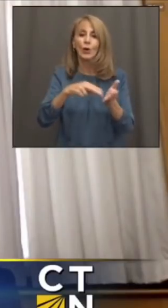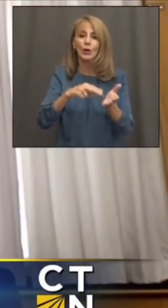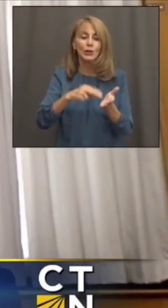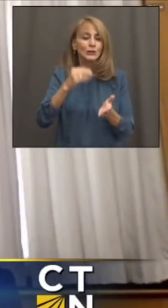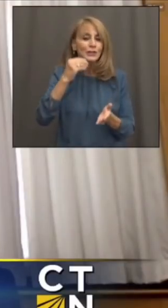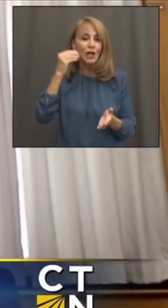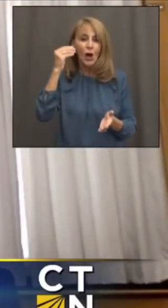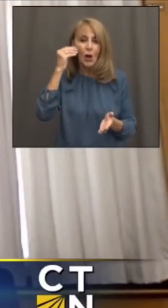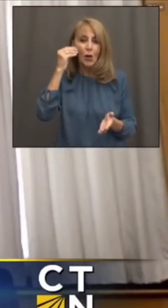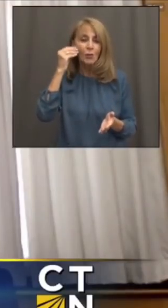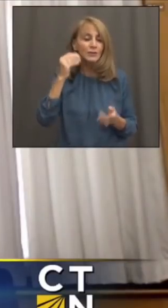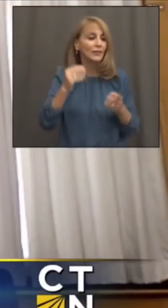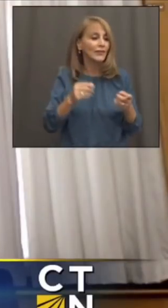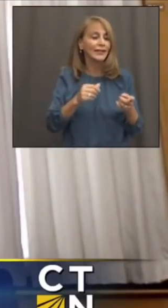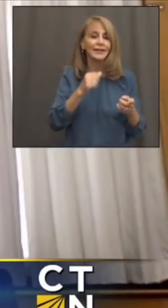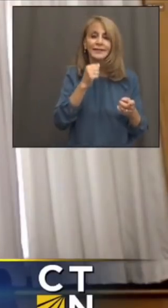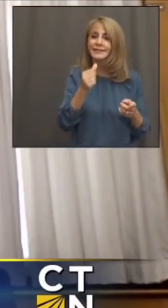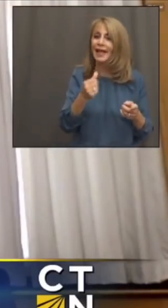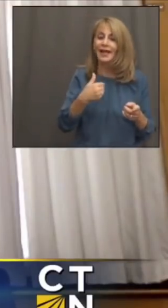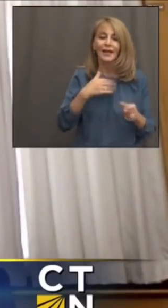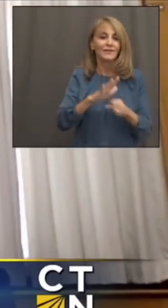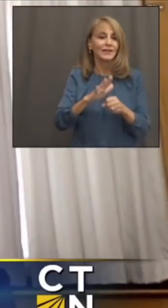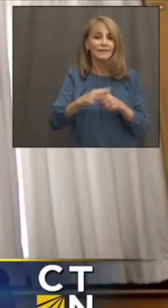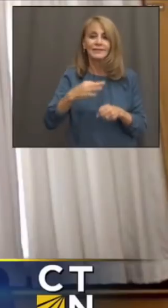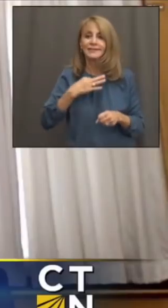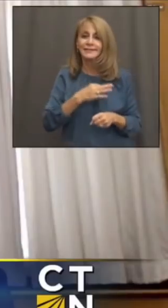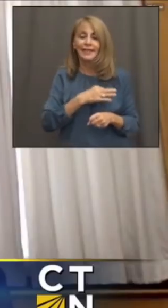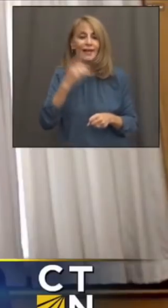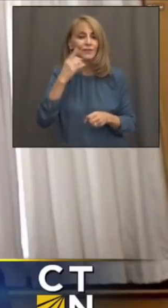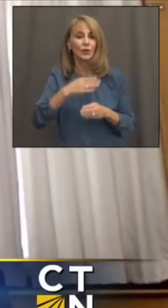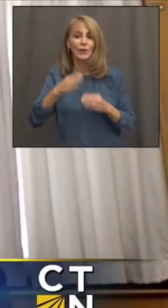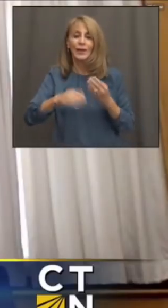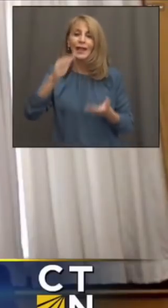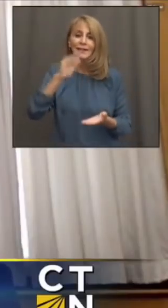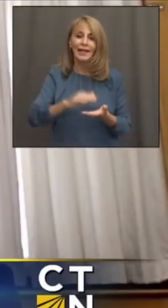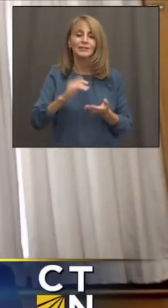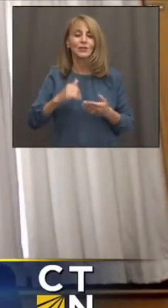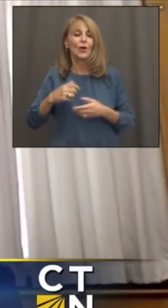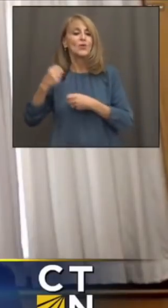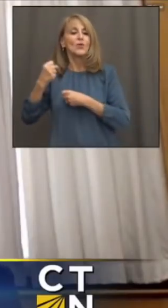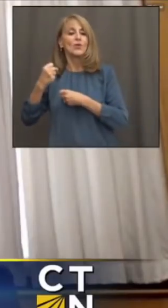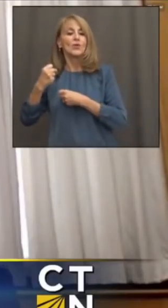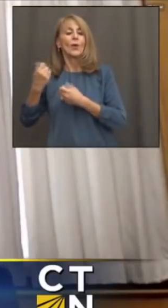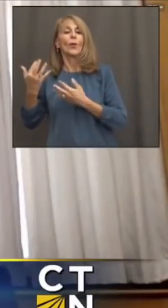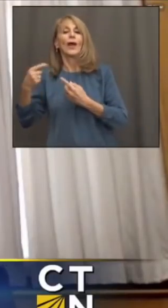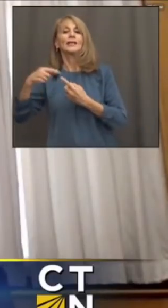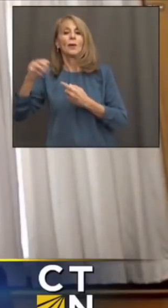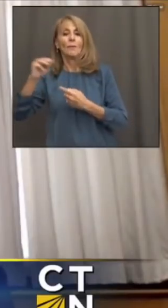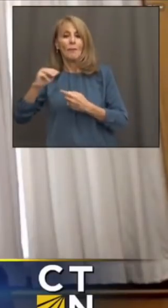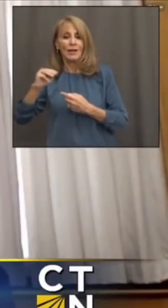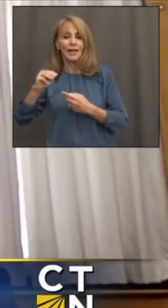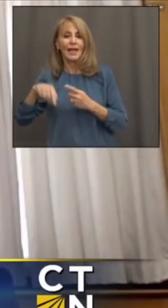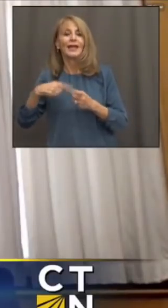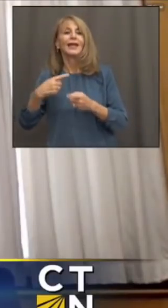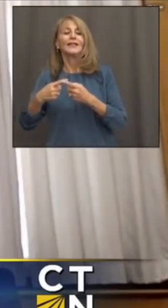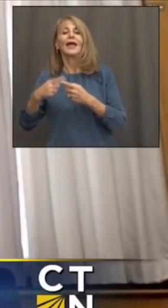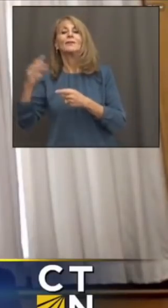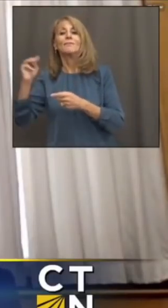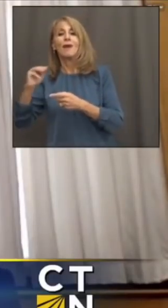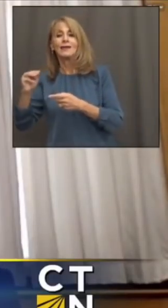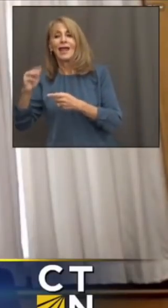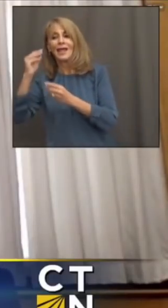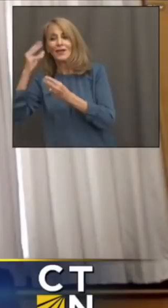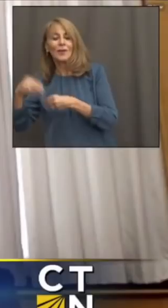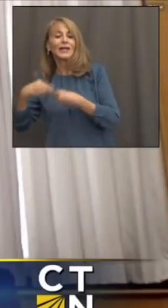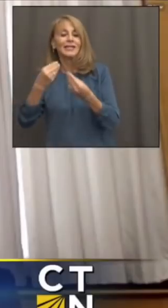facilities that may not have, you know, as robust staffing on a weekend. So that may have to wait until Monday and then, you know, get picked up the following day's data. So there